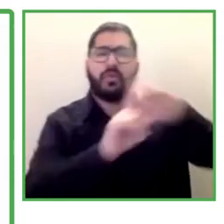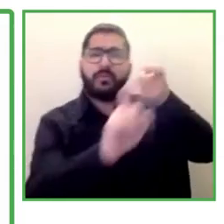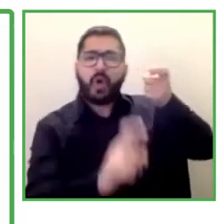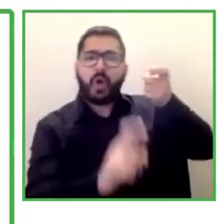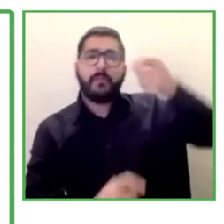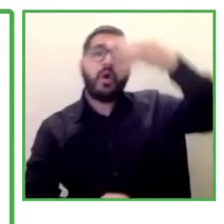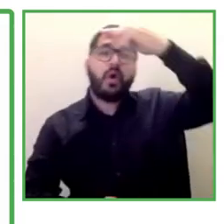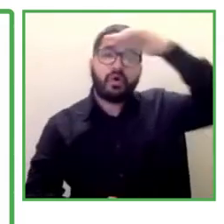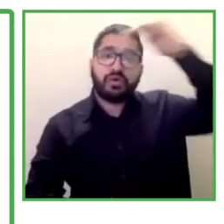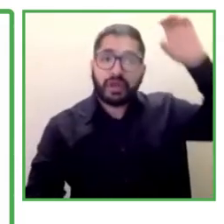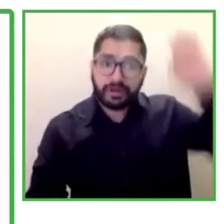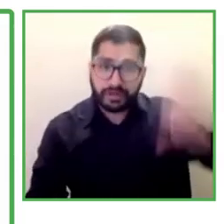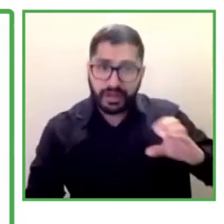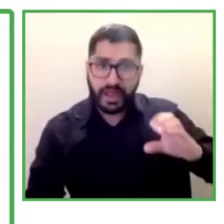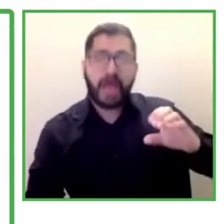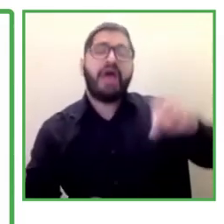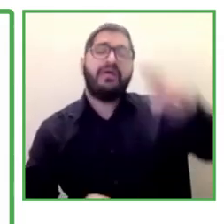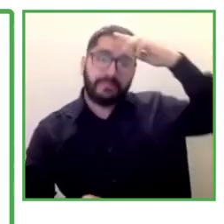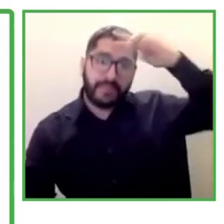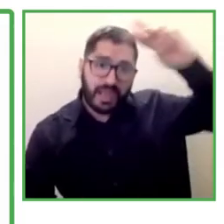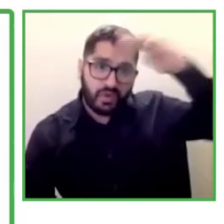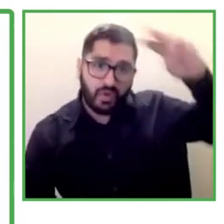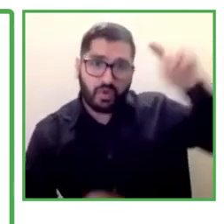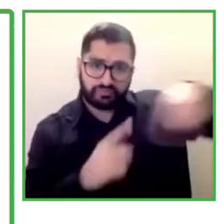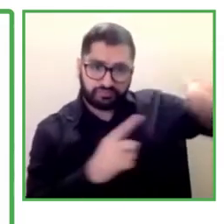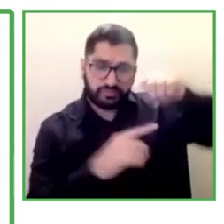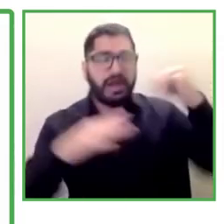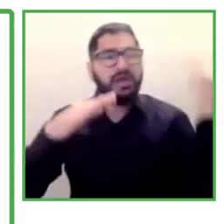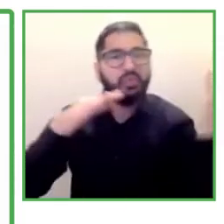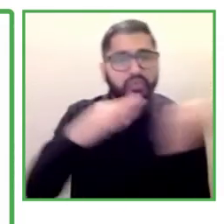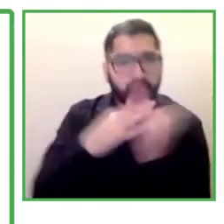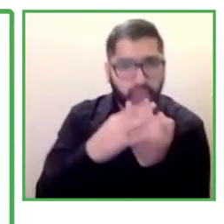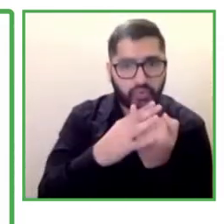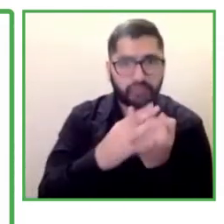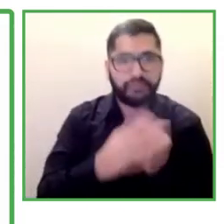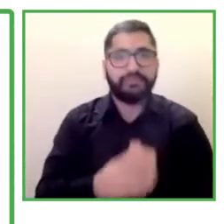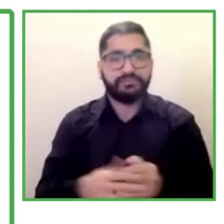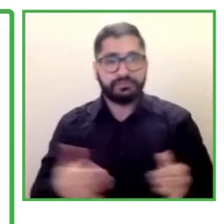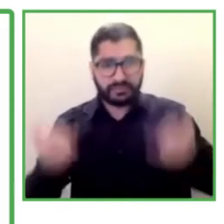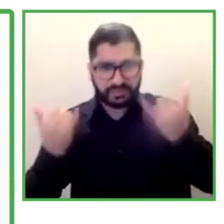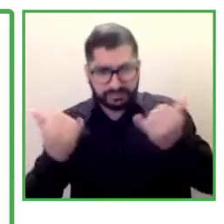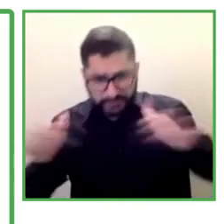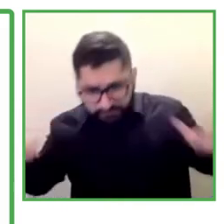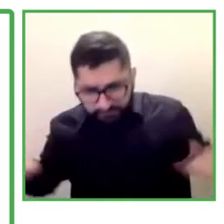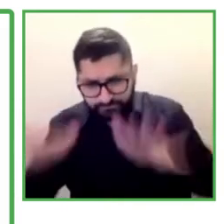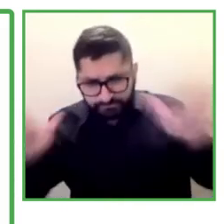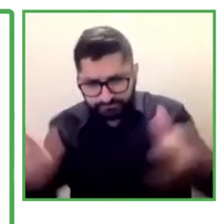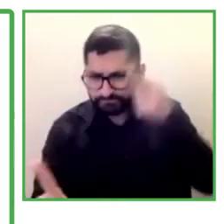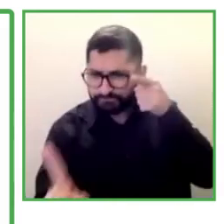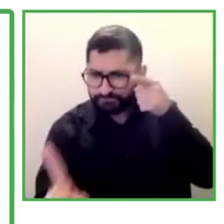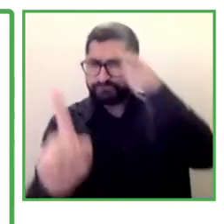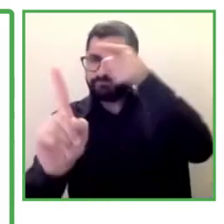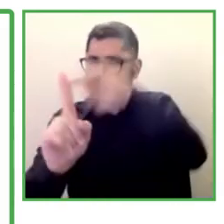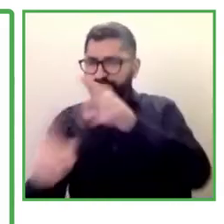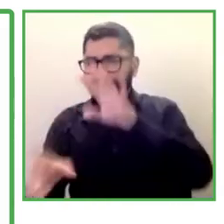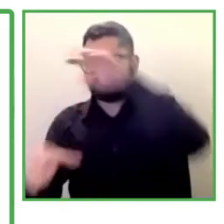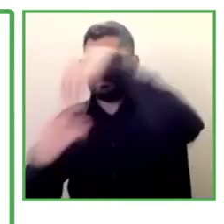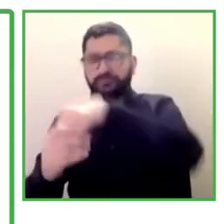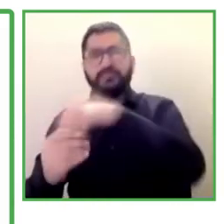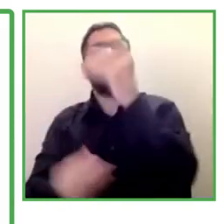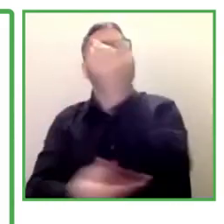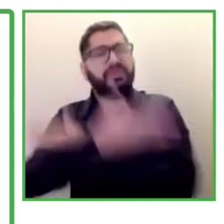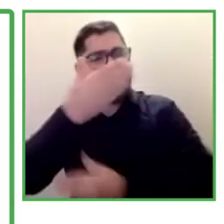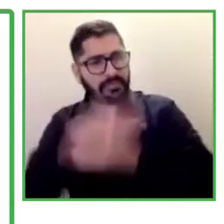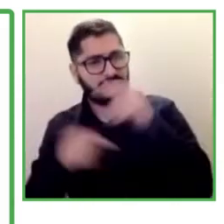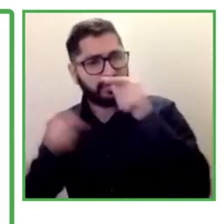included actively the people with disabilities in the work market, the GDP of the countries could